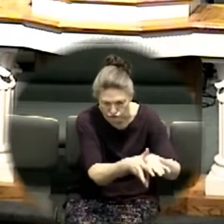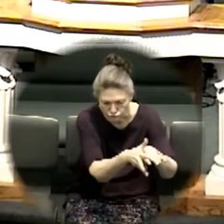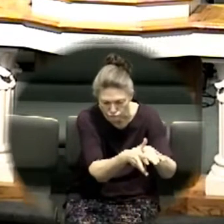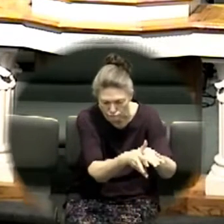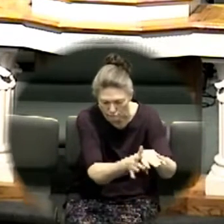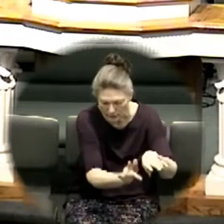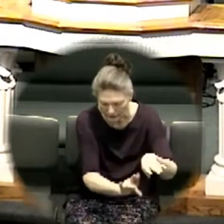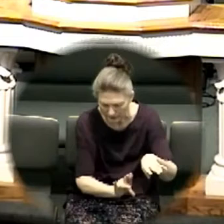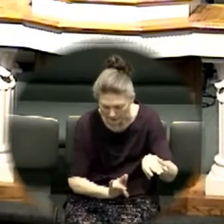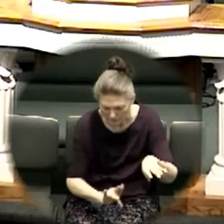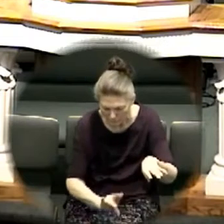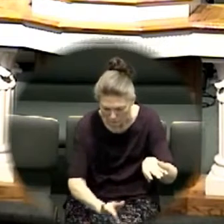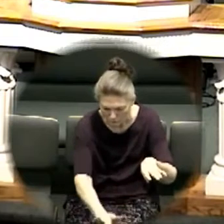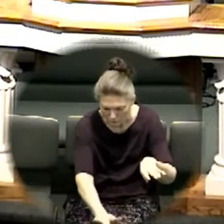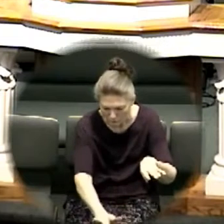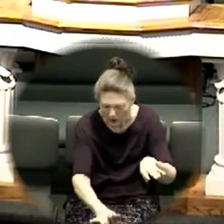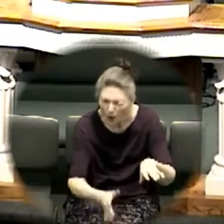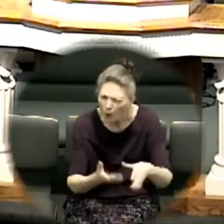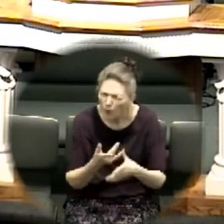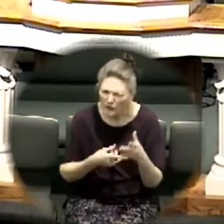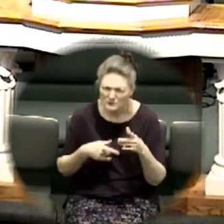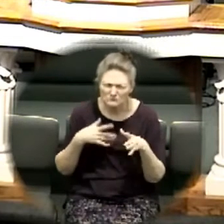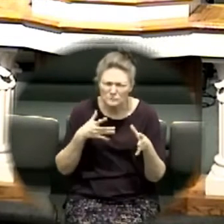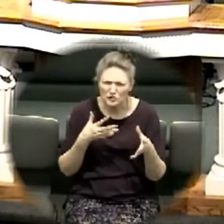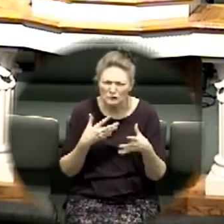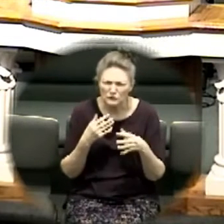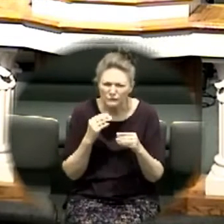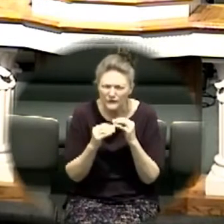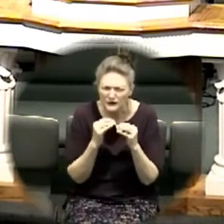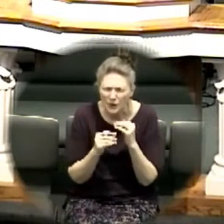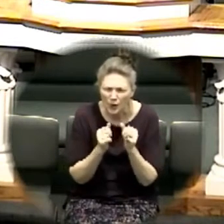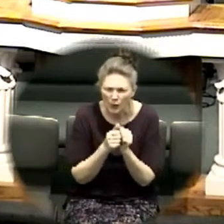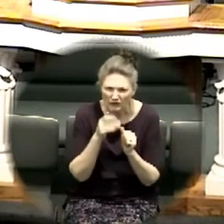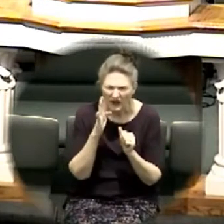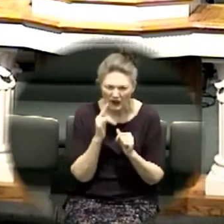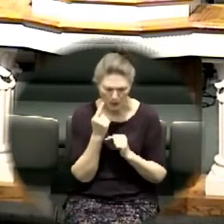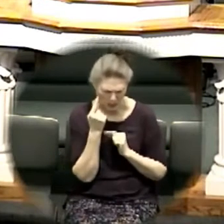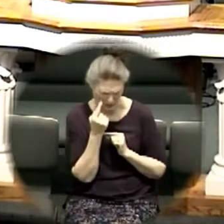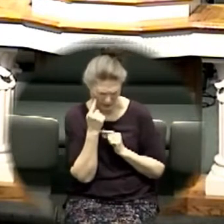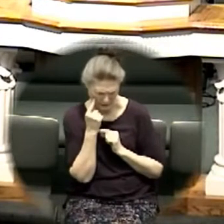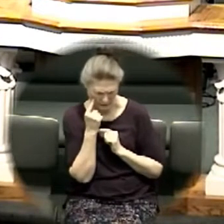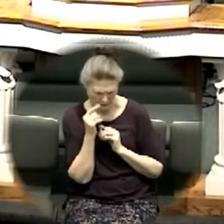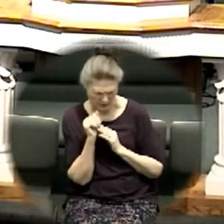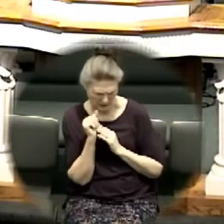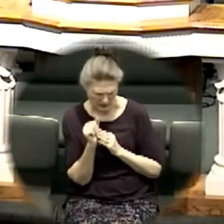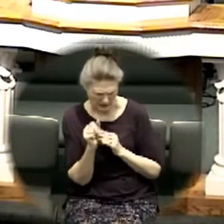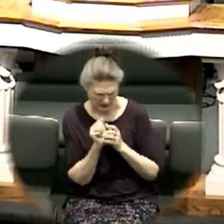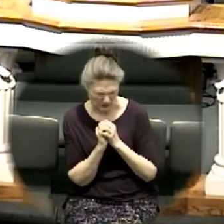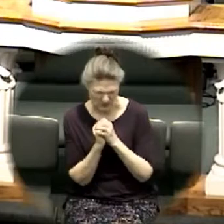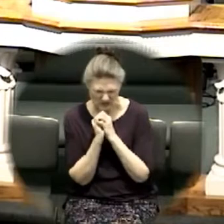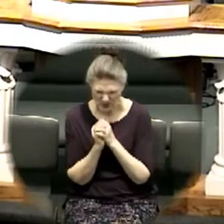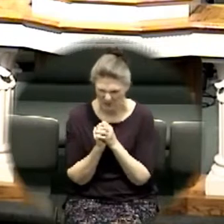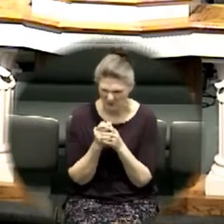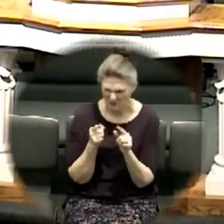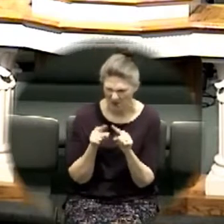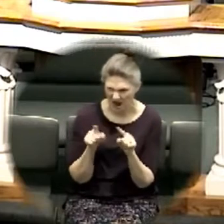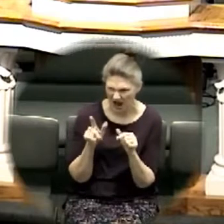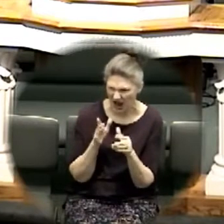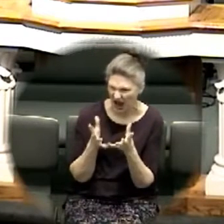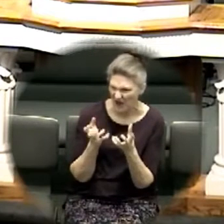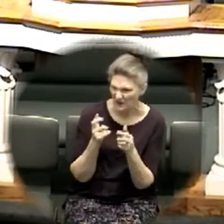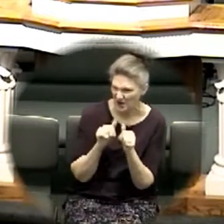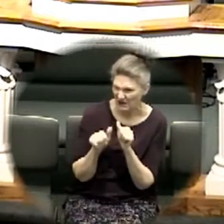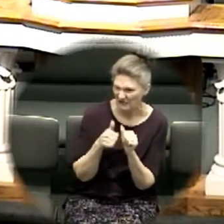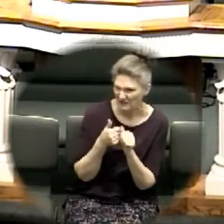well i was thinking about leading worship i don't want everybody looking at me